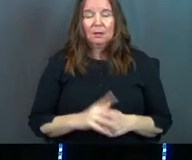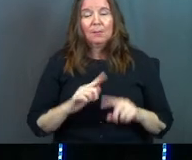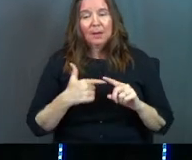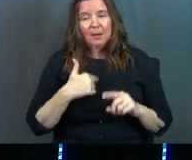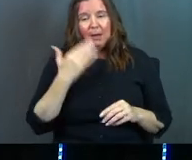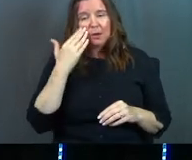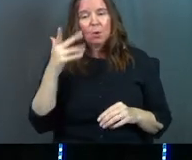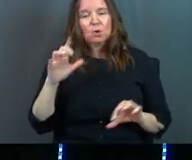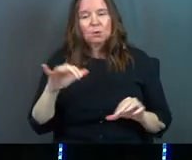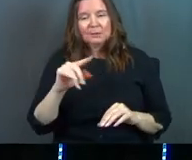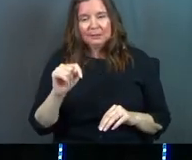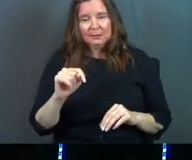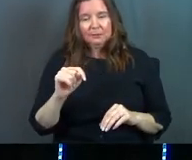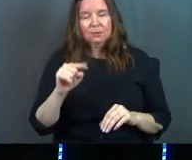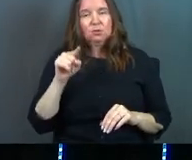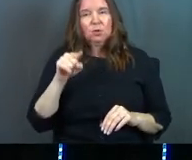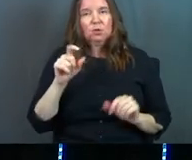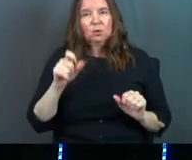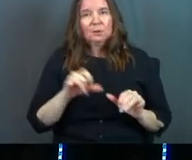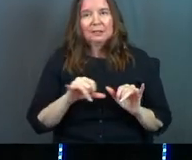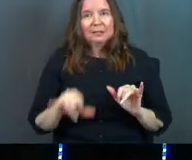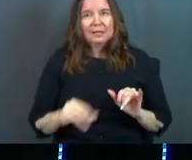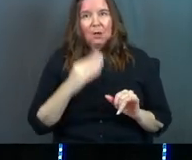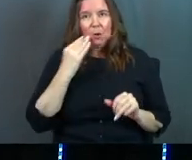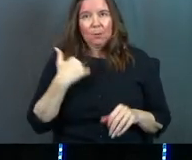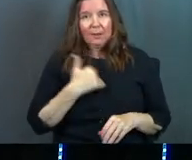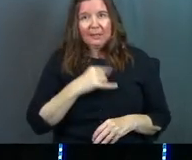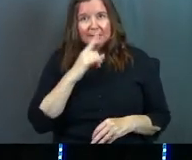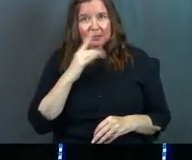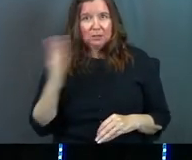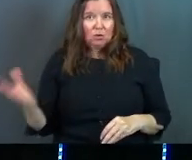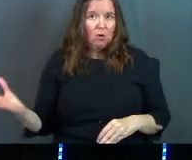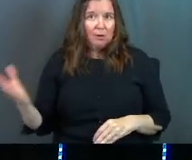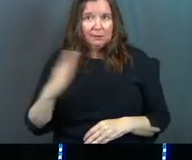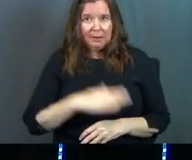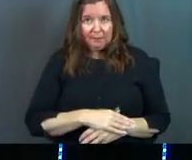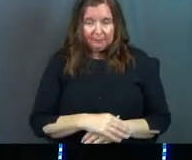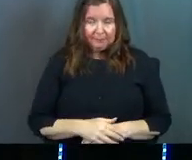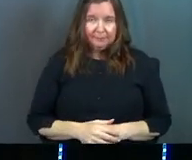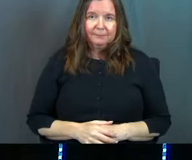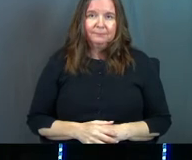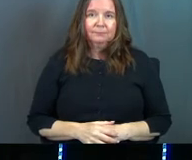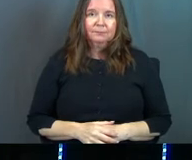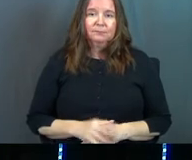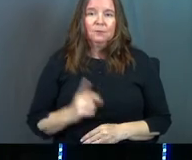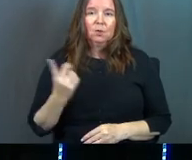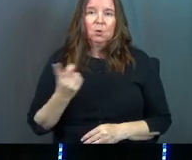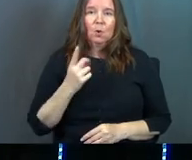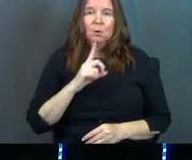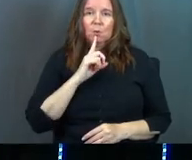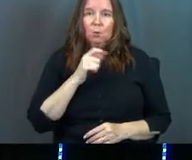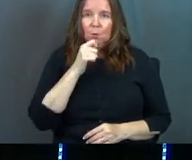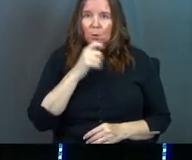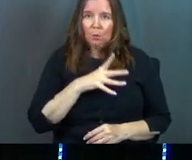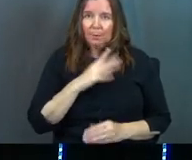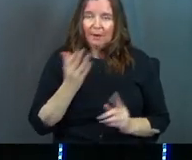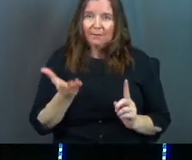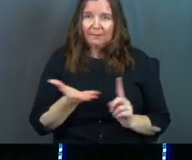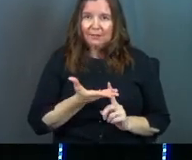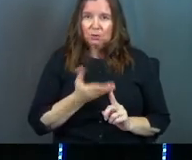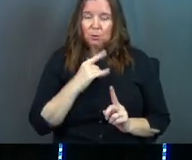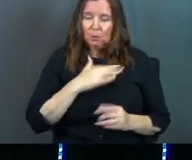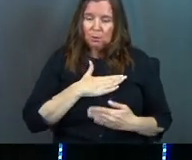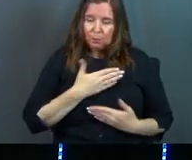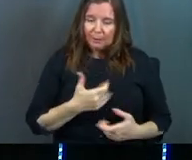But I know that you did it so that you could stay home with us kids all day long. You always were a woman of conviction